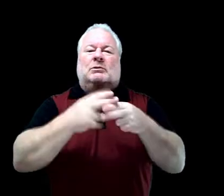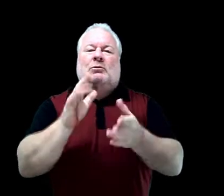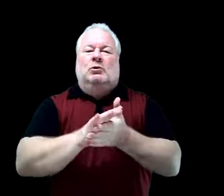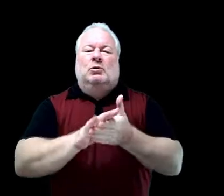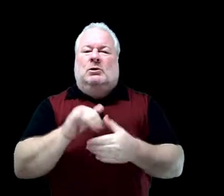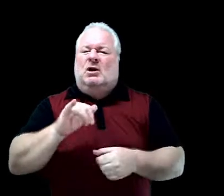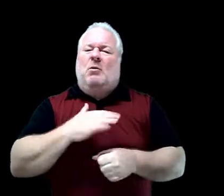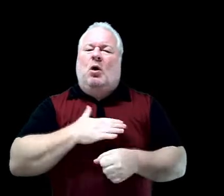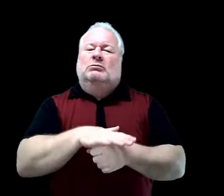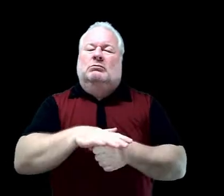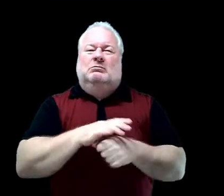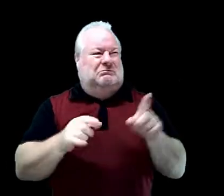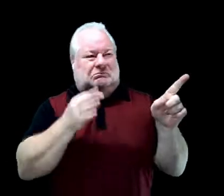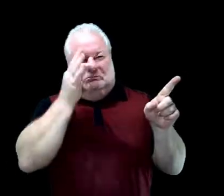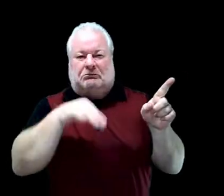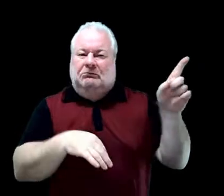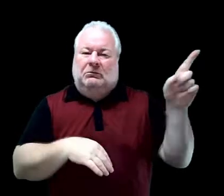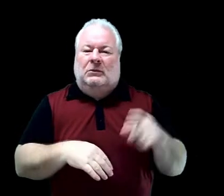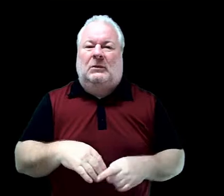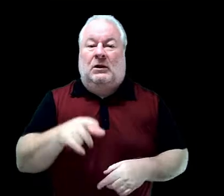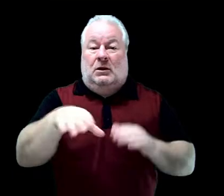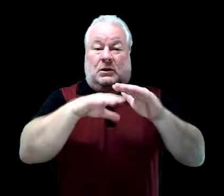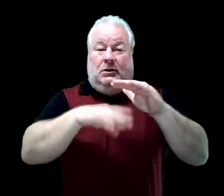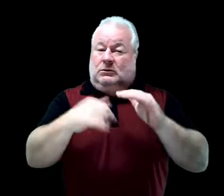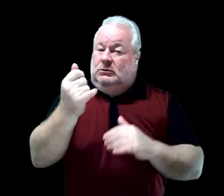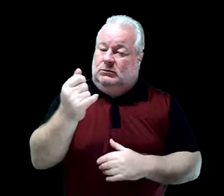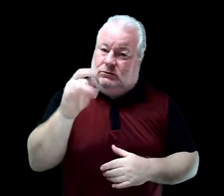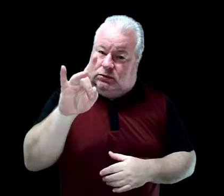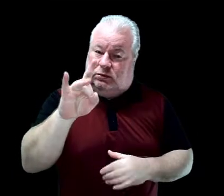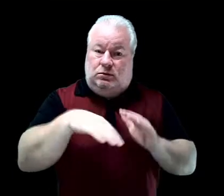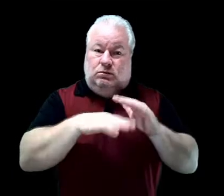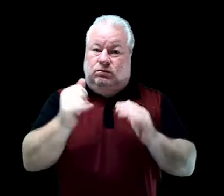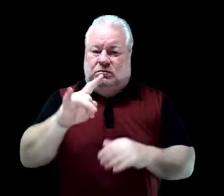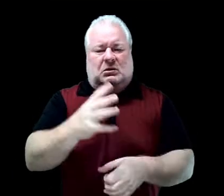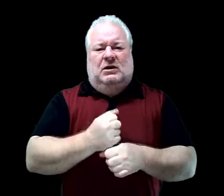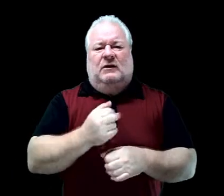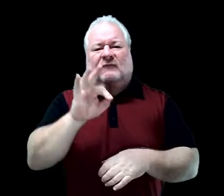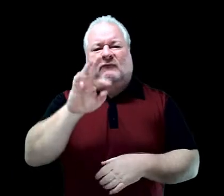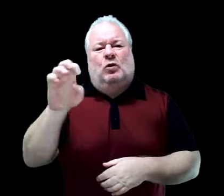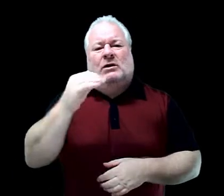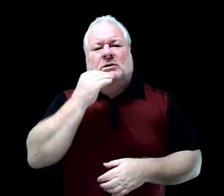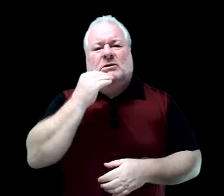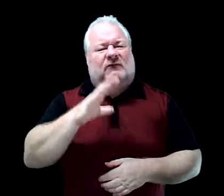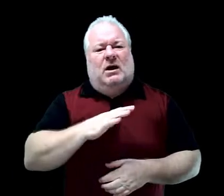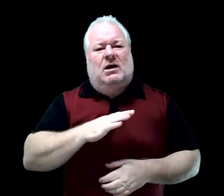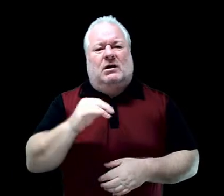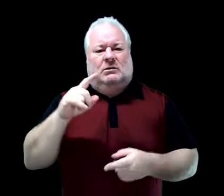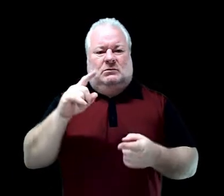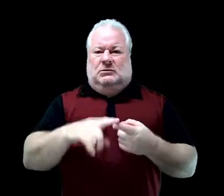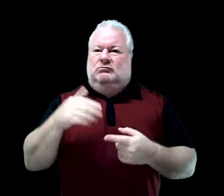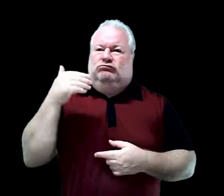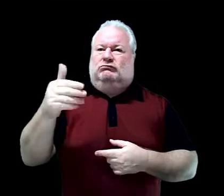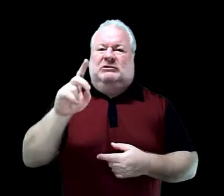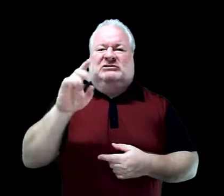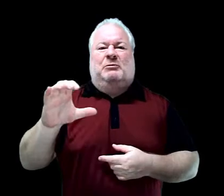.30 until 12.30. And anyone who is under 18 years old can receive free lunch at Walter Knott